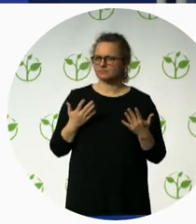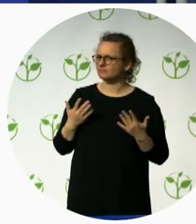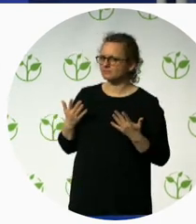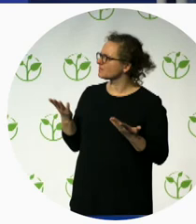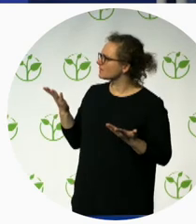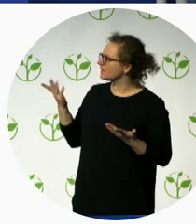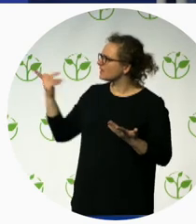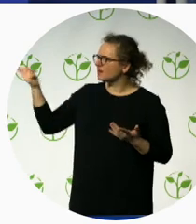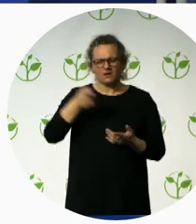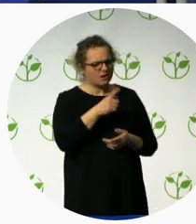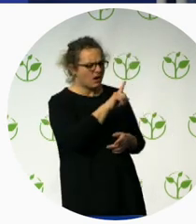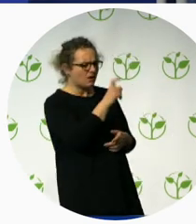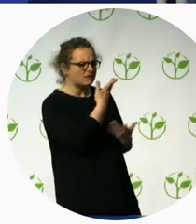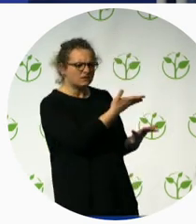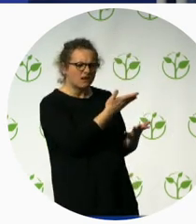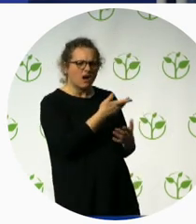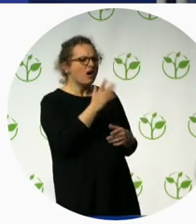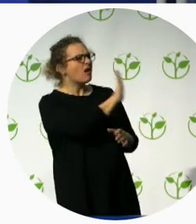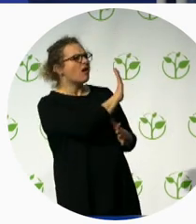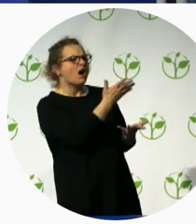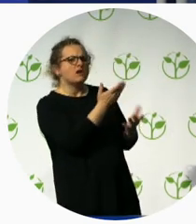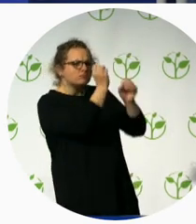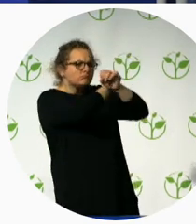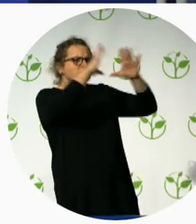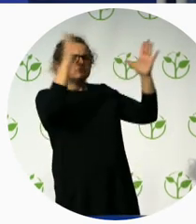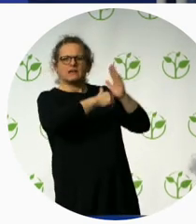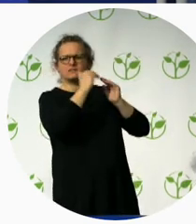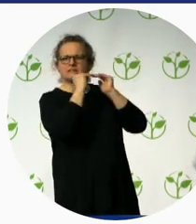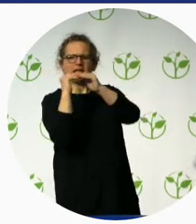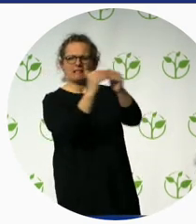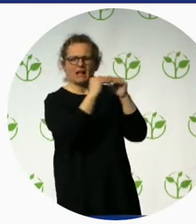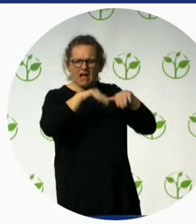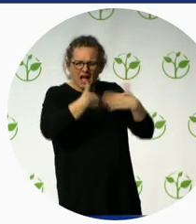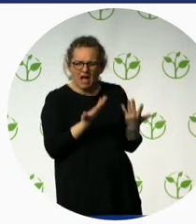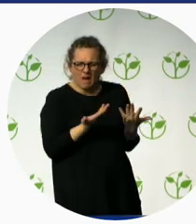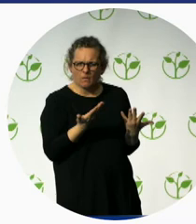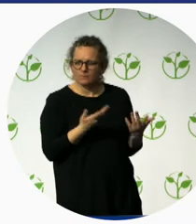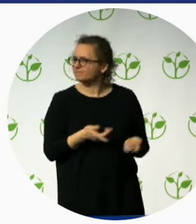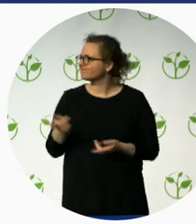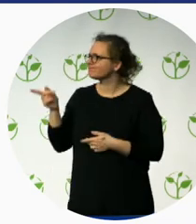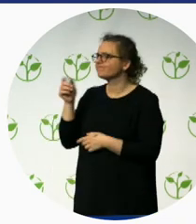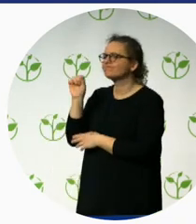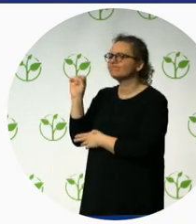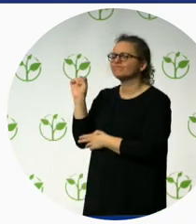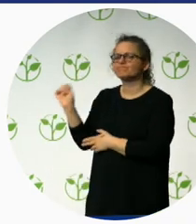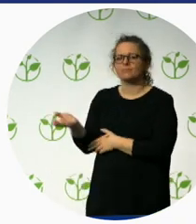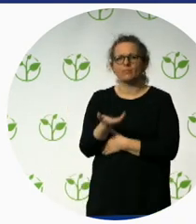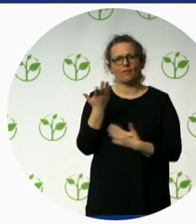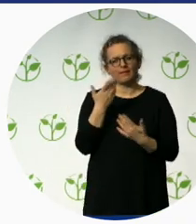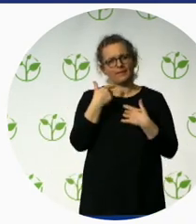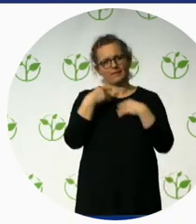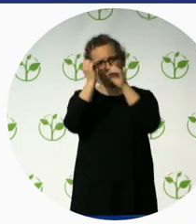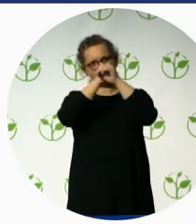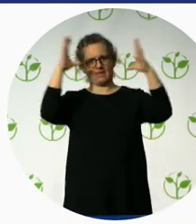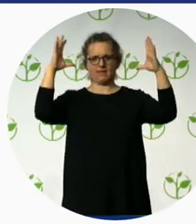Once we've got this standard to try and implement that. Of course, one of the things I didn't say in my